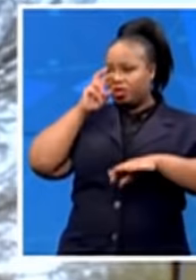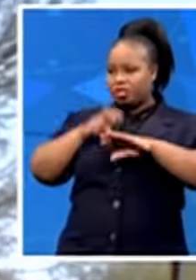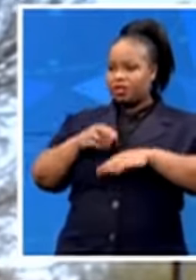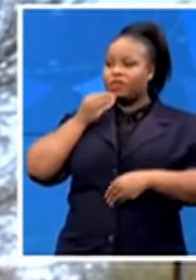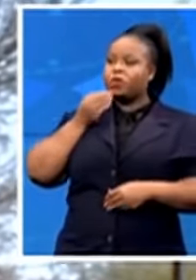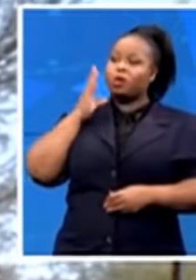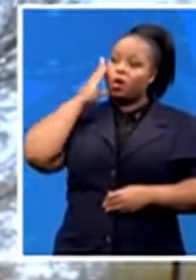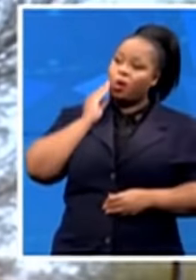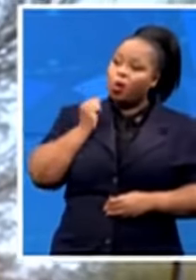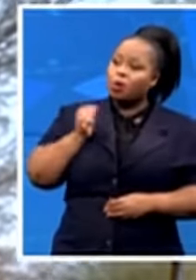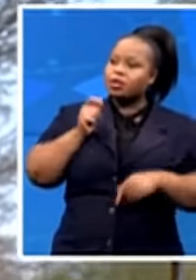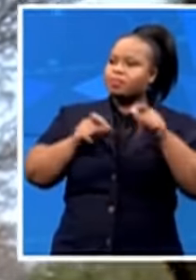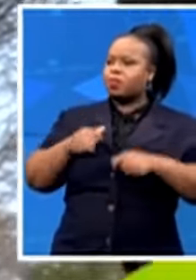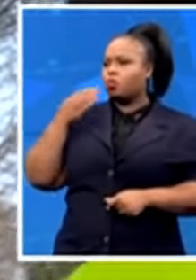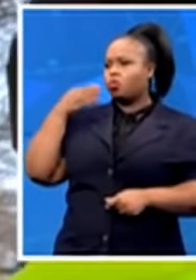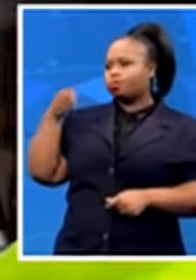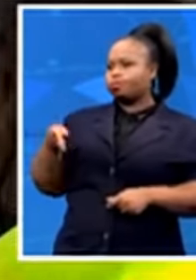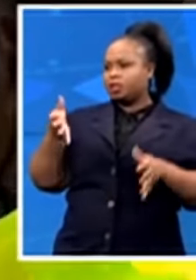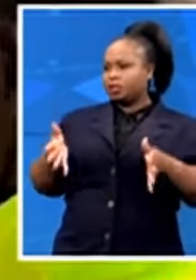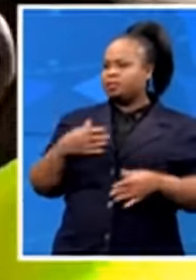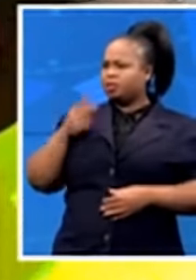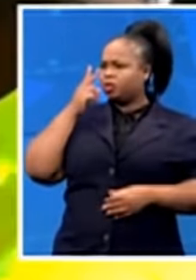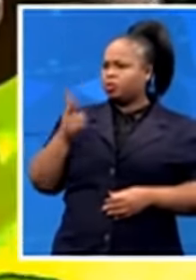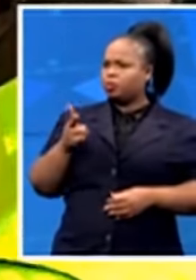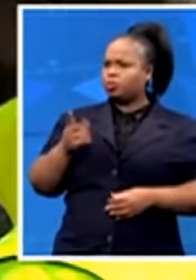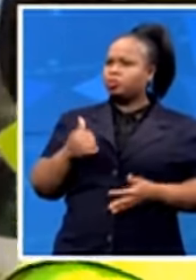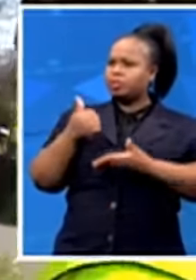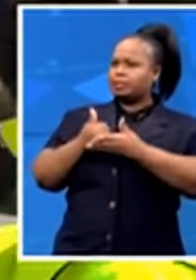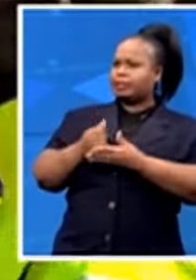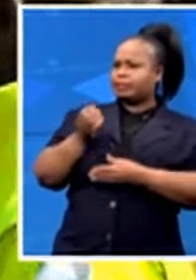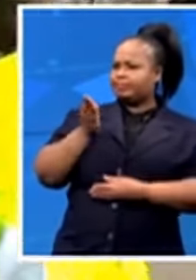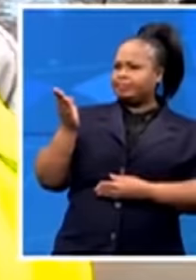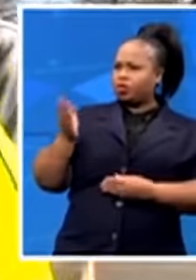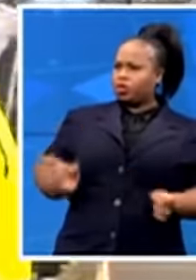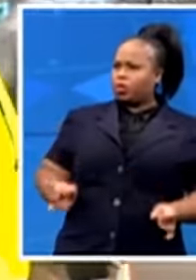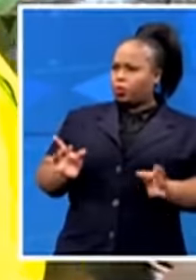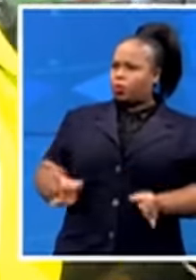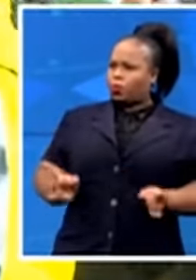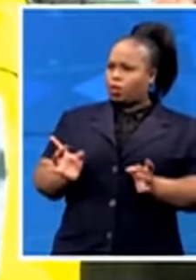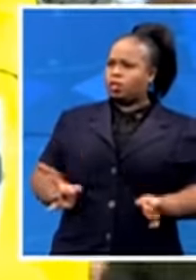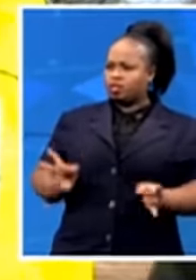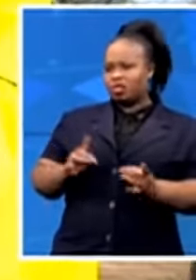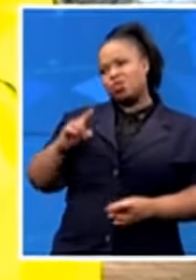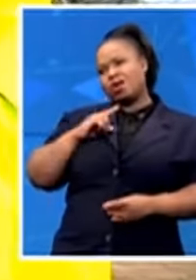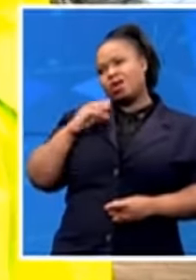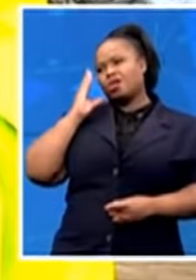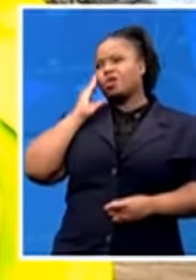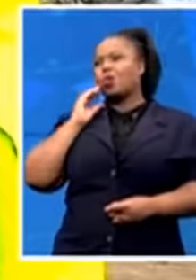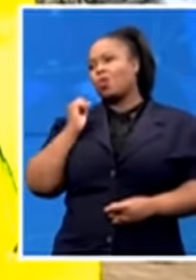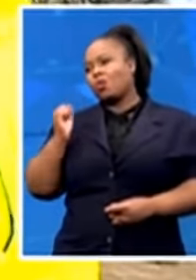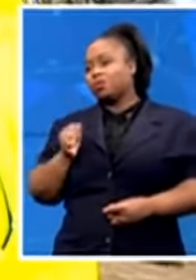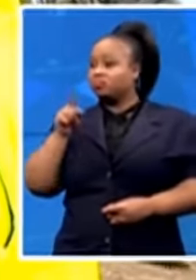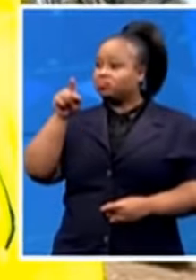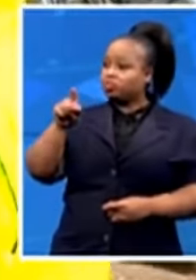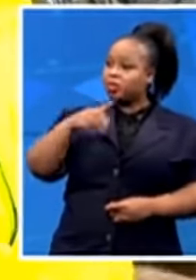I saw them sitting, many of them on wheelchairs, of course, considering their age. You are the manager here, Medlamini,